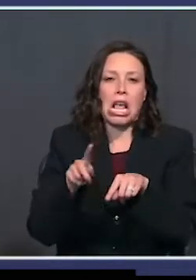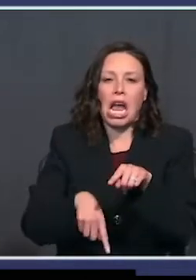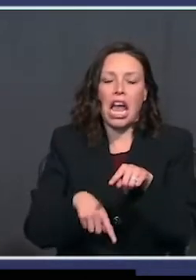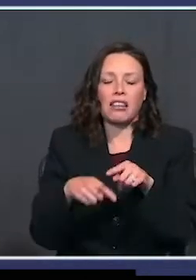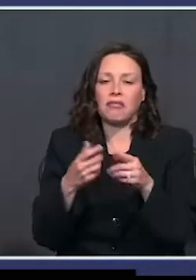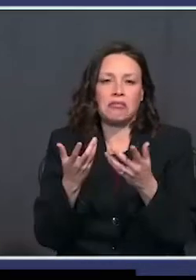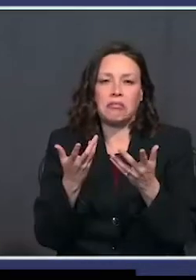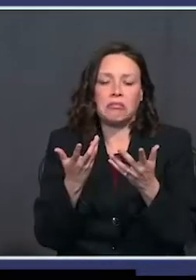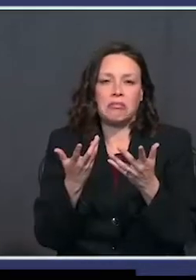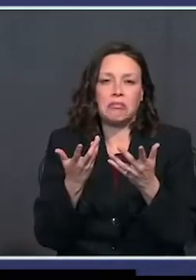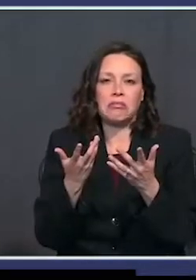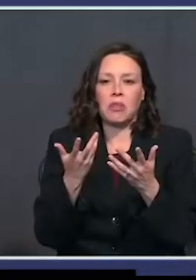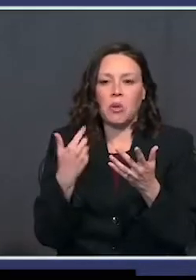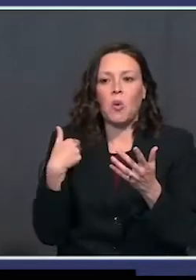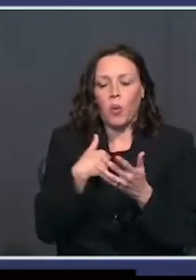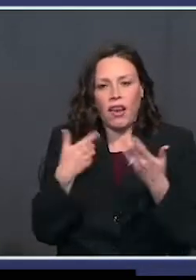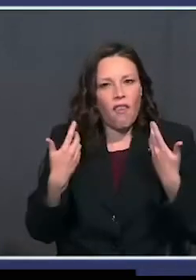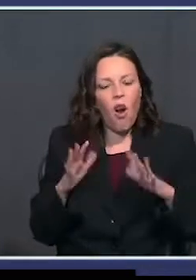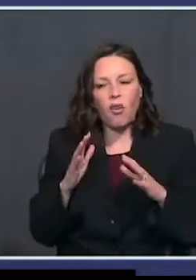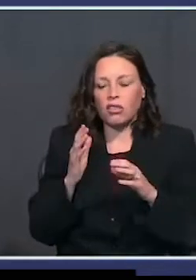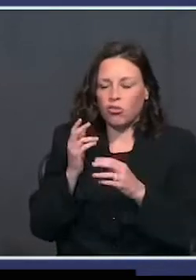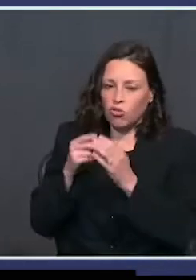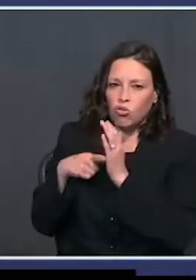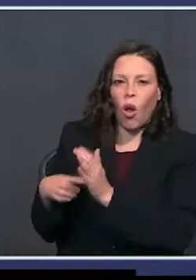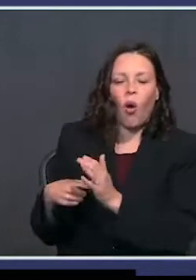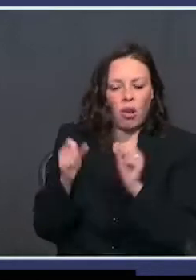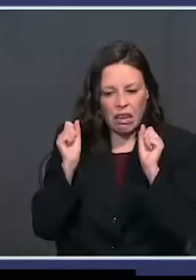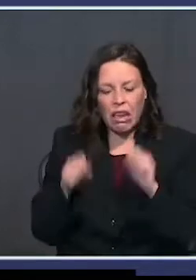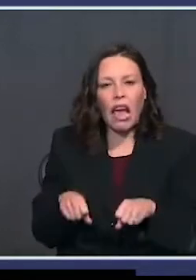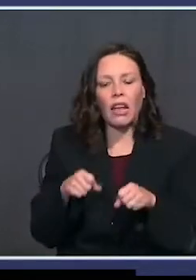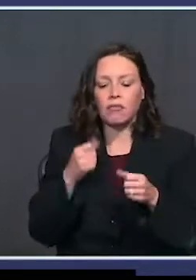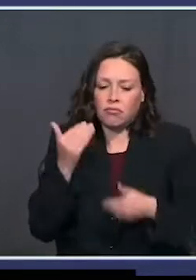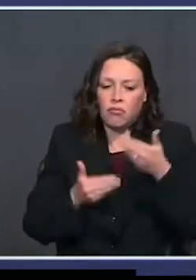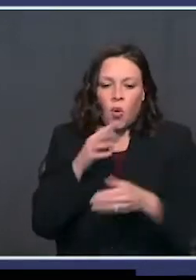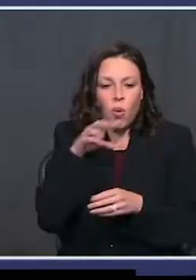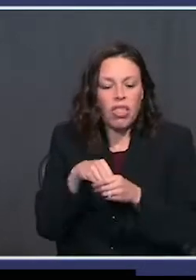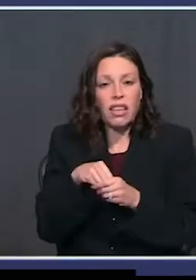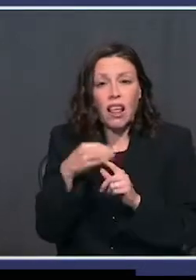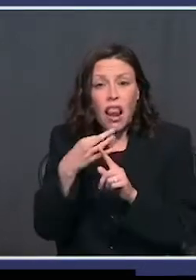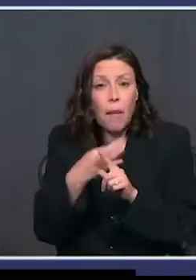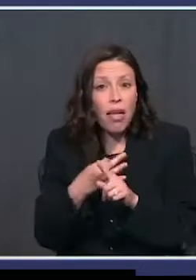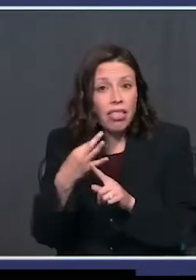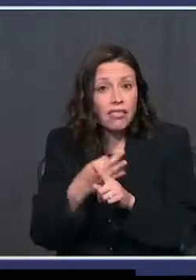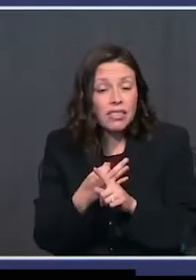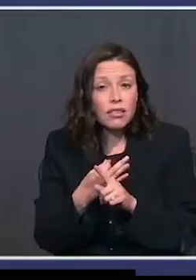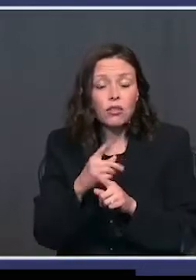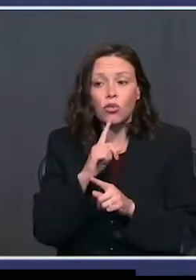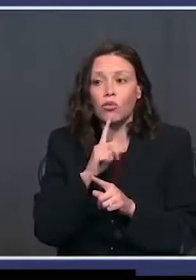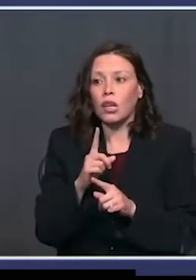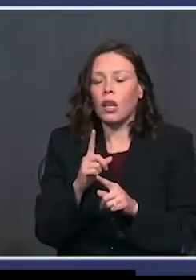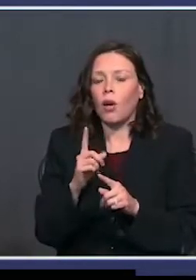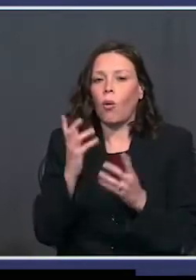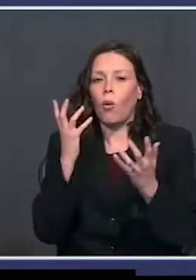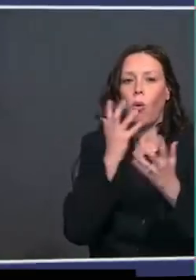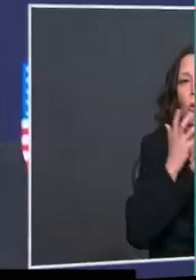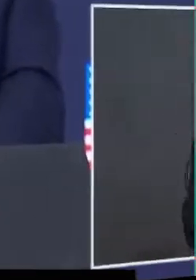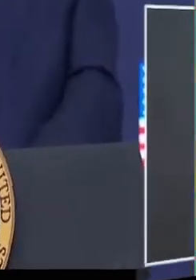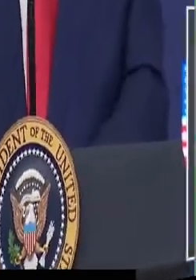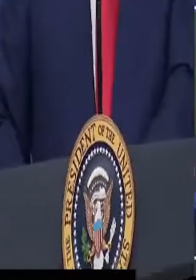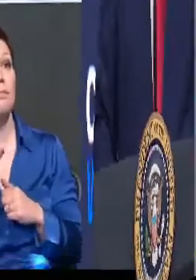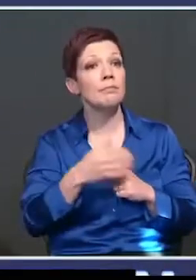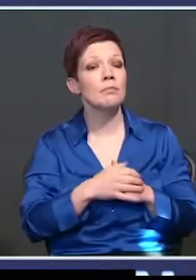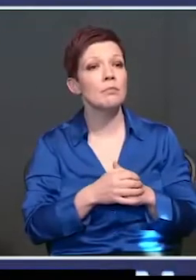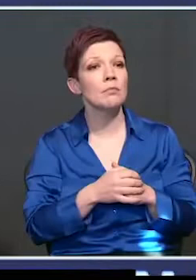to do what we've done in a period of less than nine months, something that just not even thinkable.